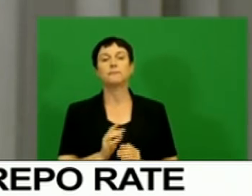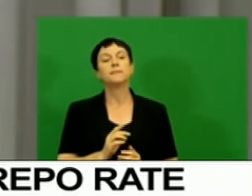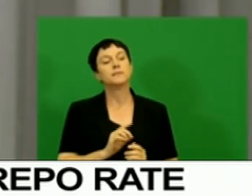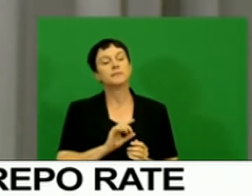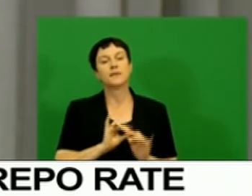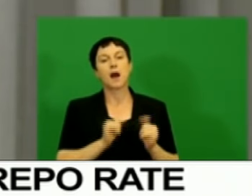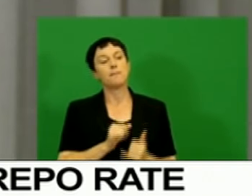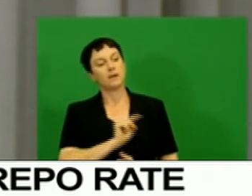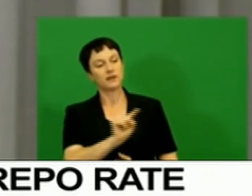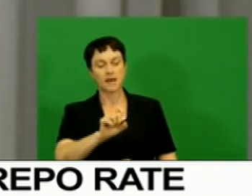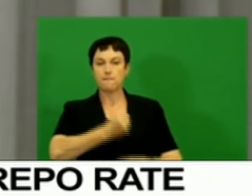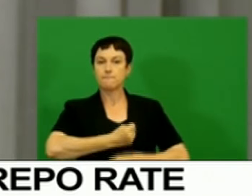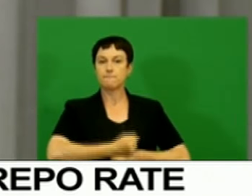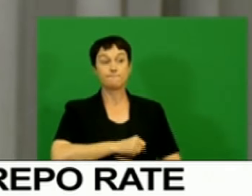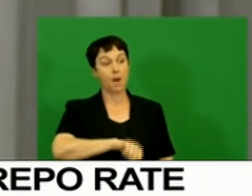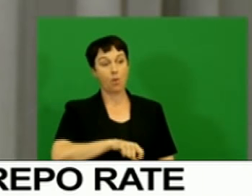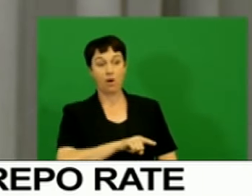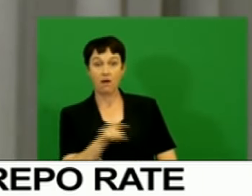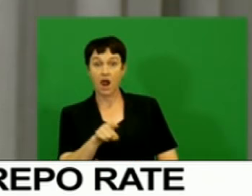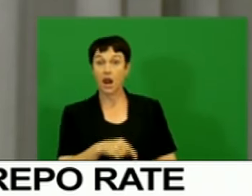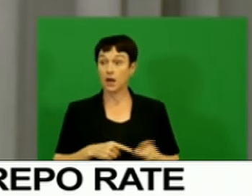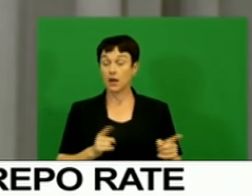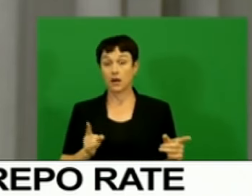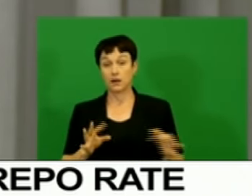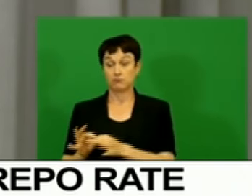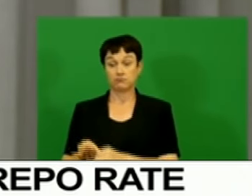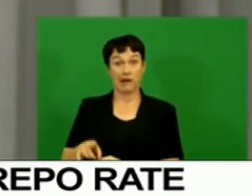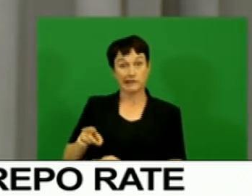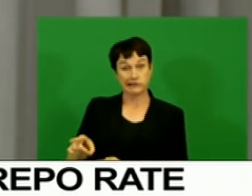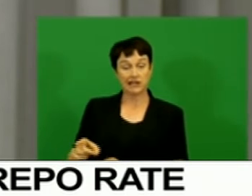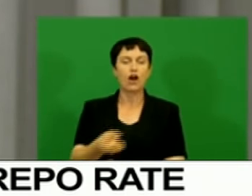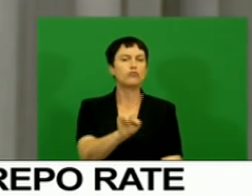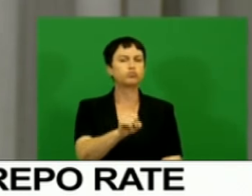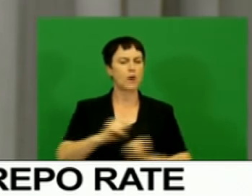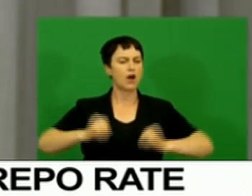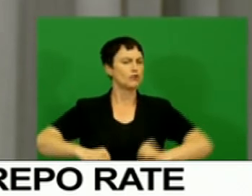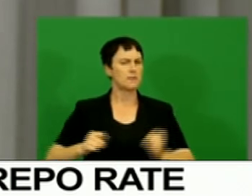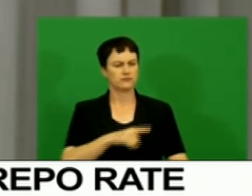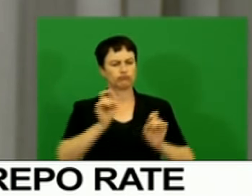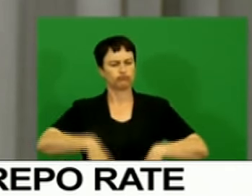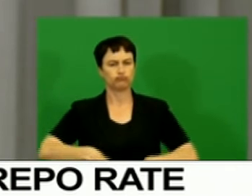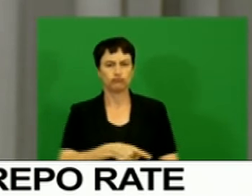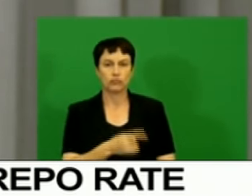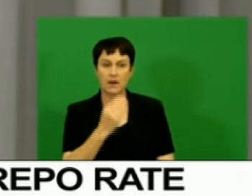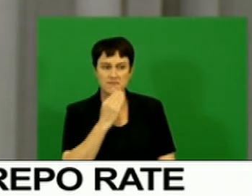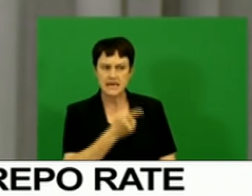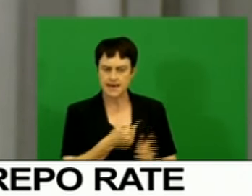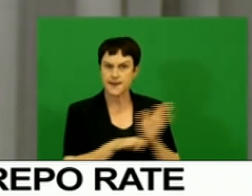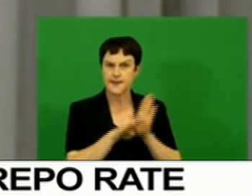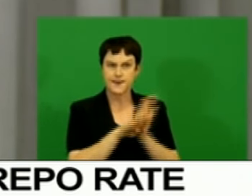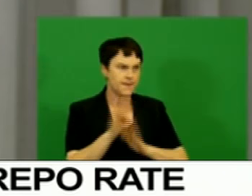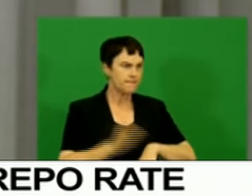from the agreement. There are incentives and scope for cartel members to exceed their quotas. And U.S. shale producers